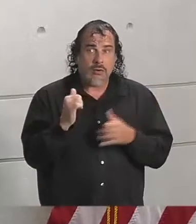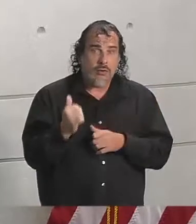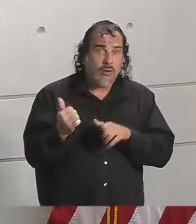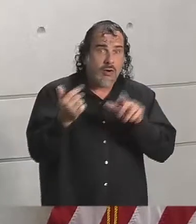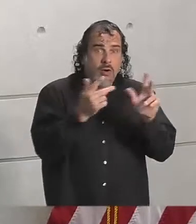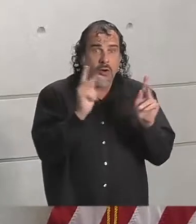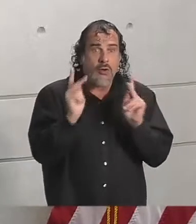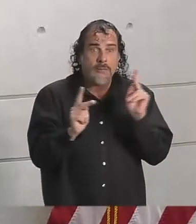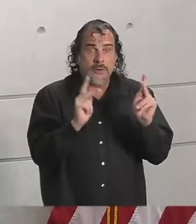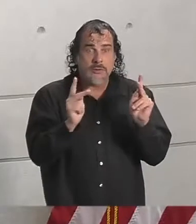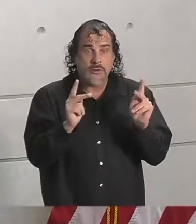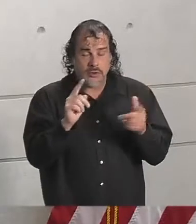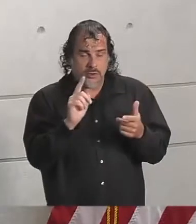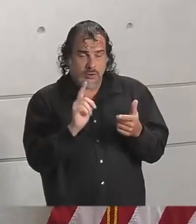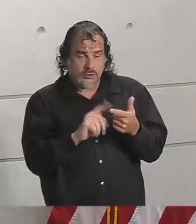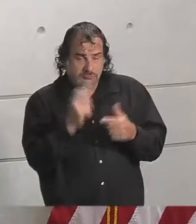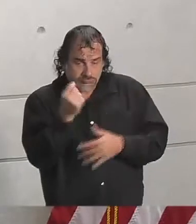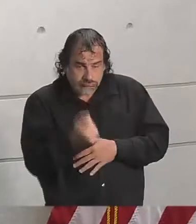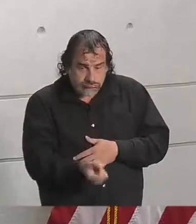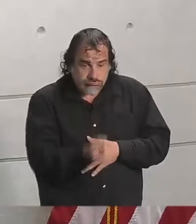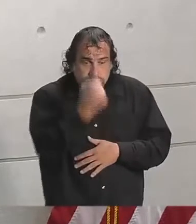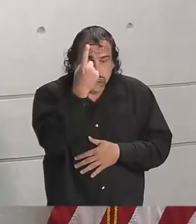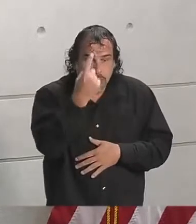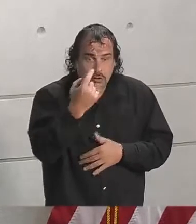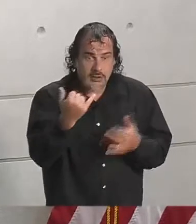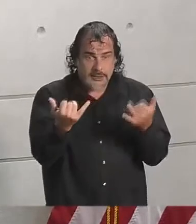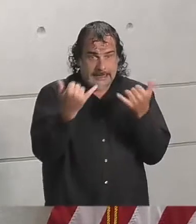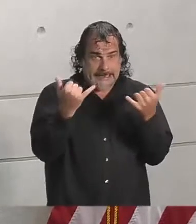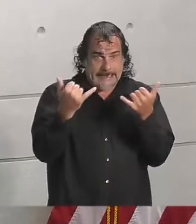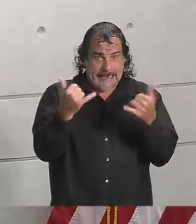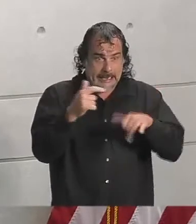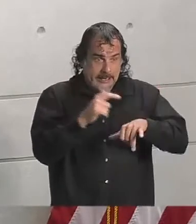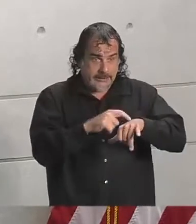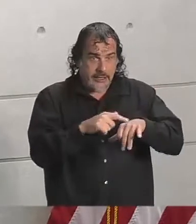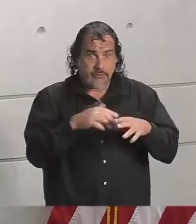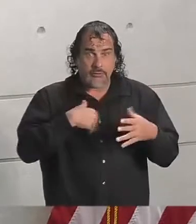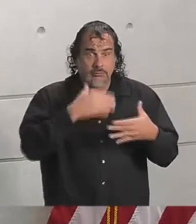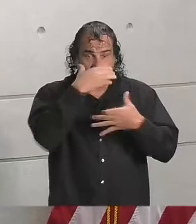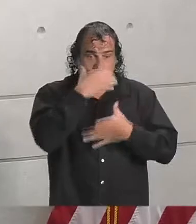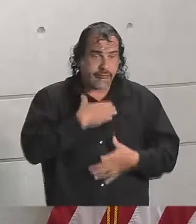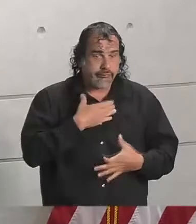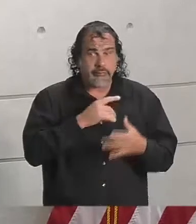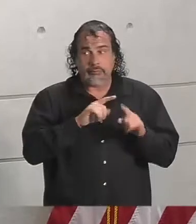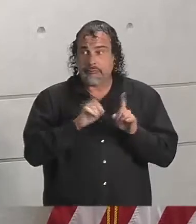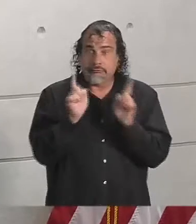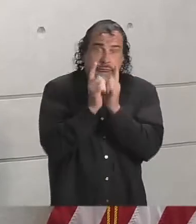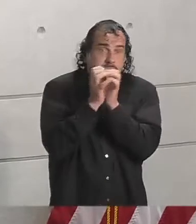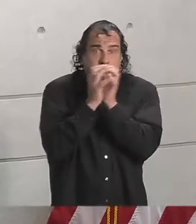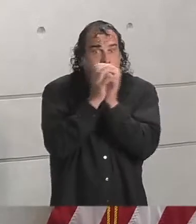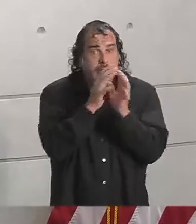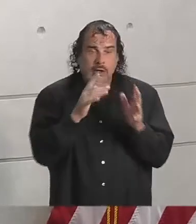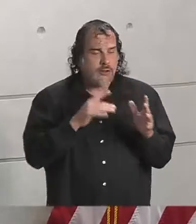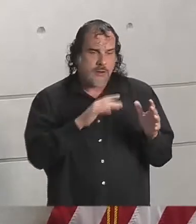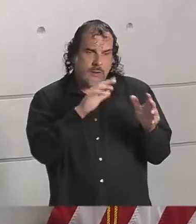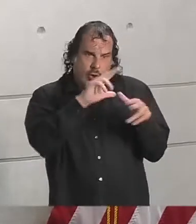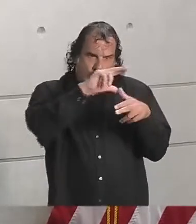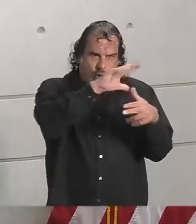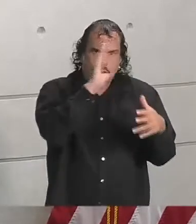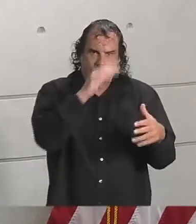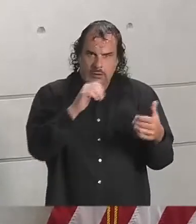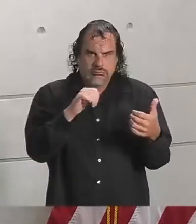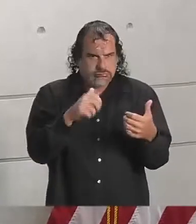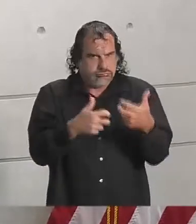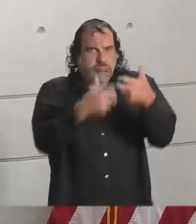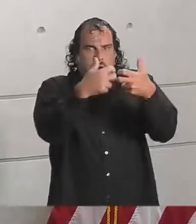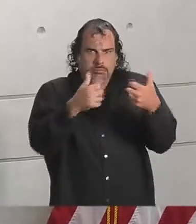to understand that now is not the time to let your guard down. The hurricane is going to be a challenge. We are going to